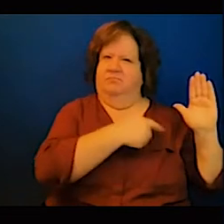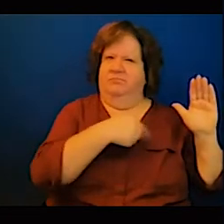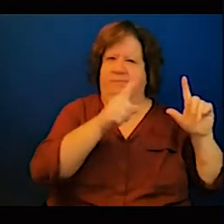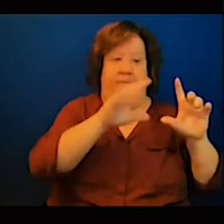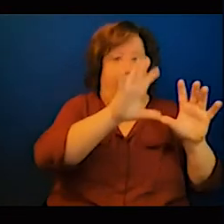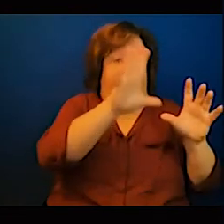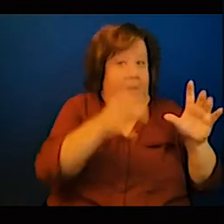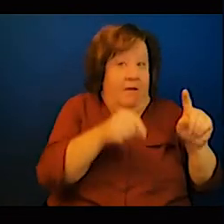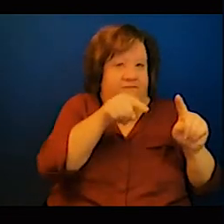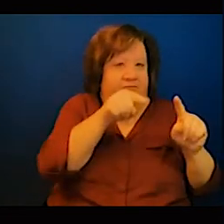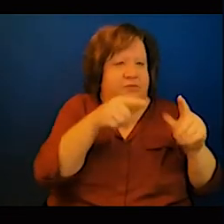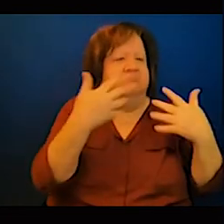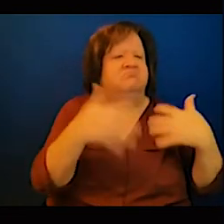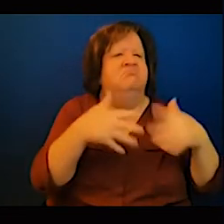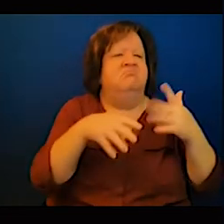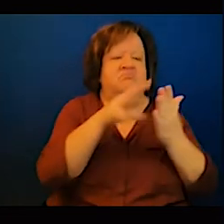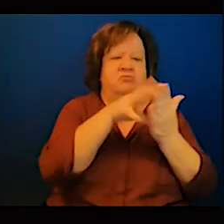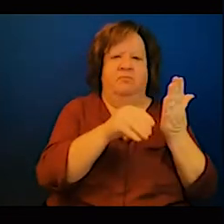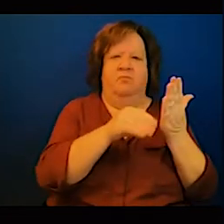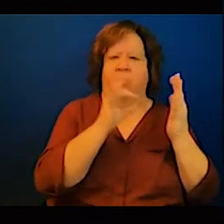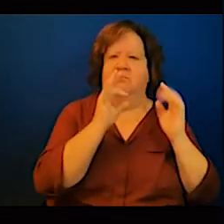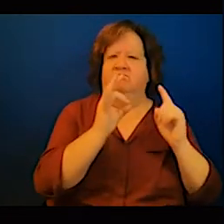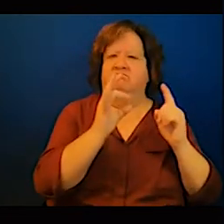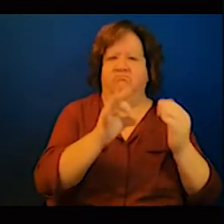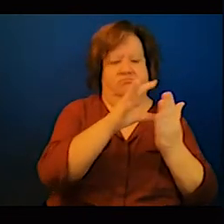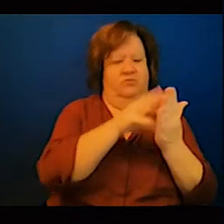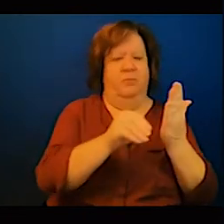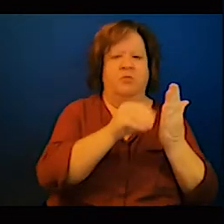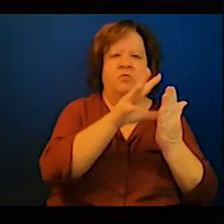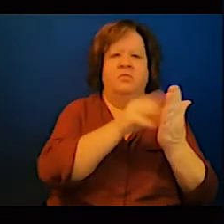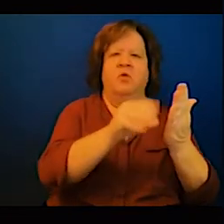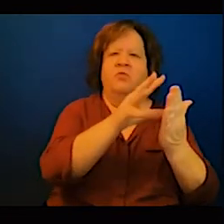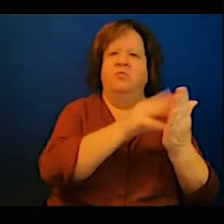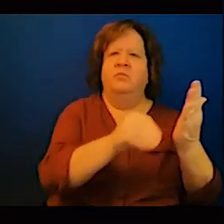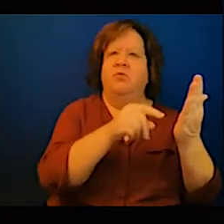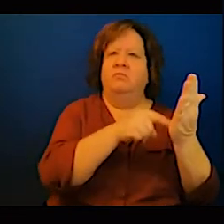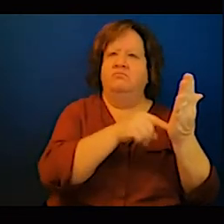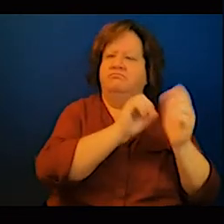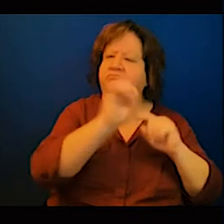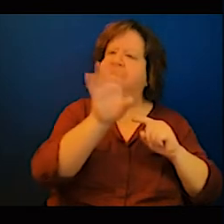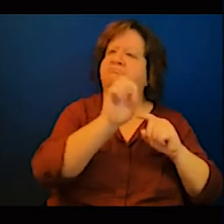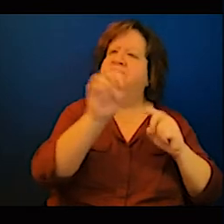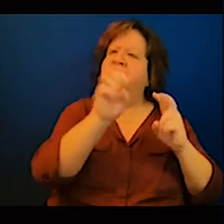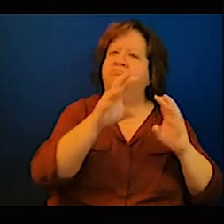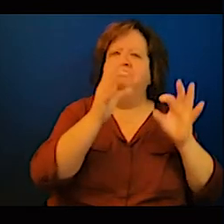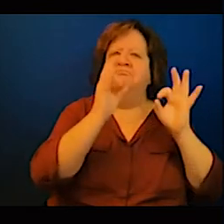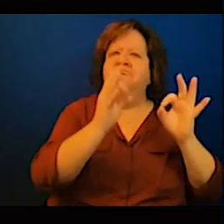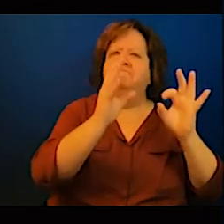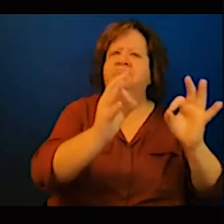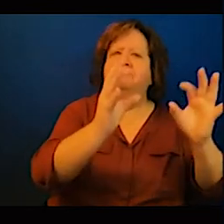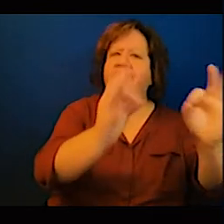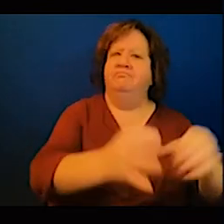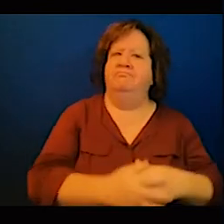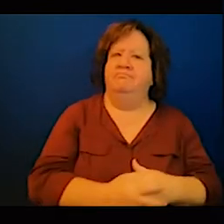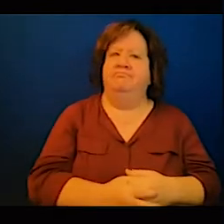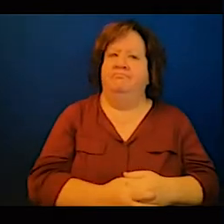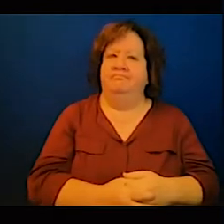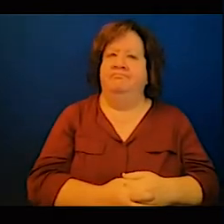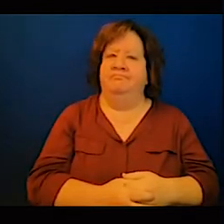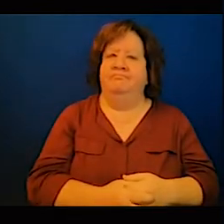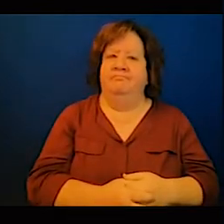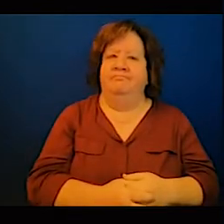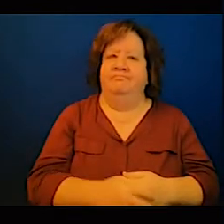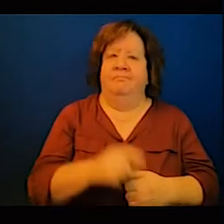this is also tricky because it's all these sectors together and there is no single sector even